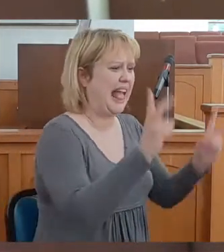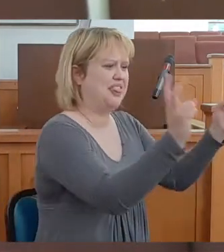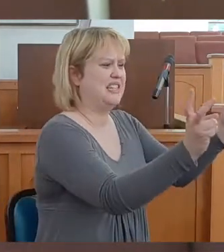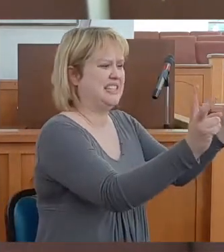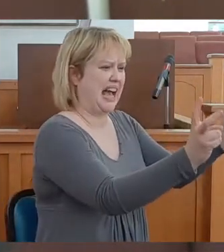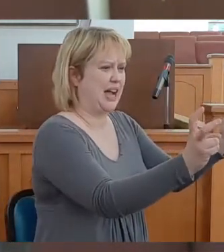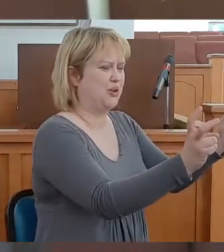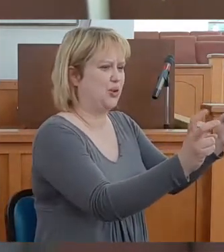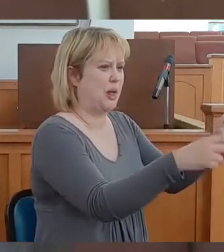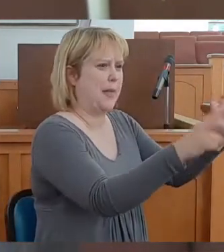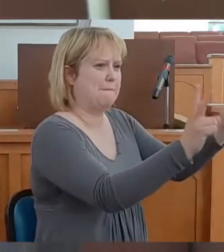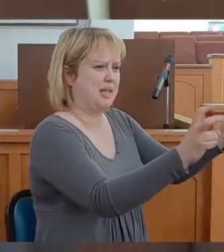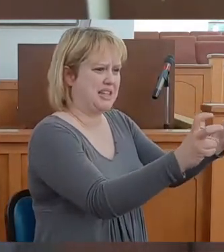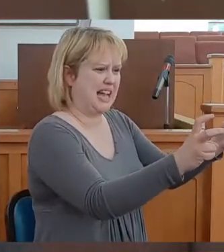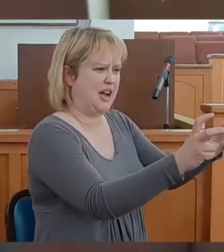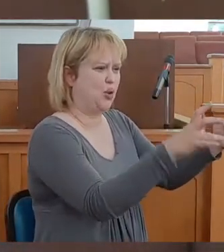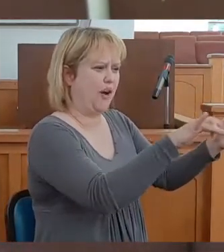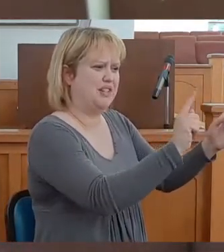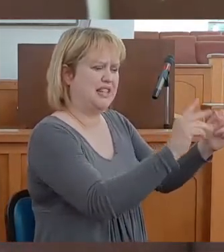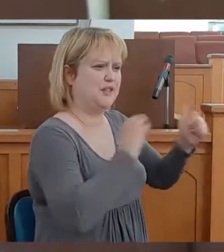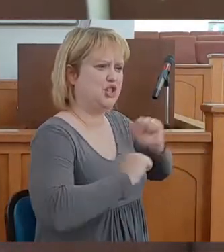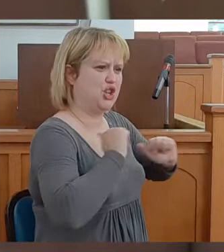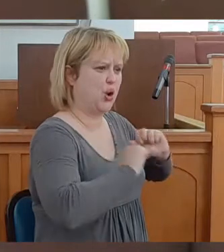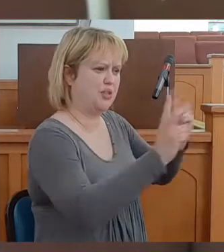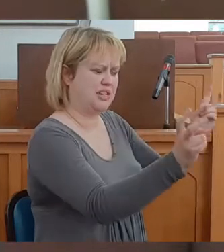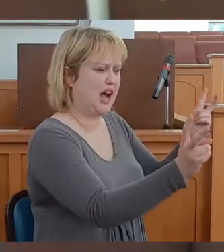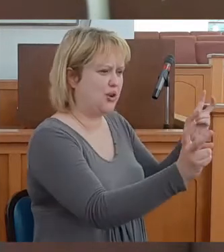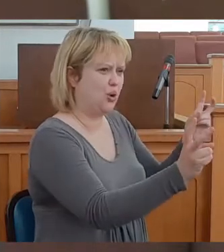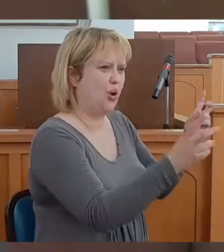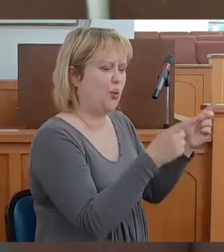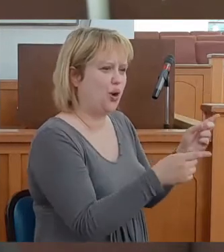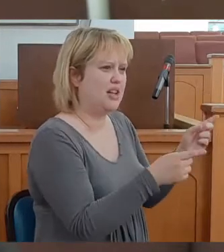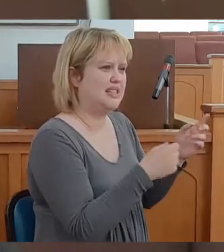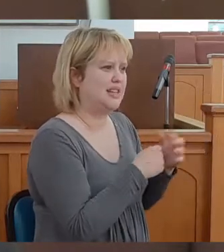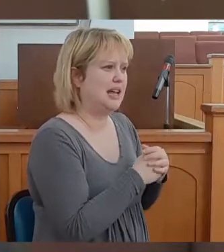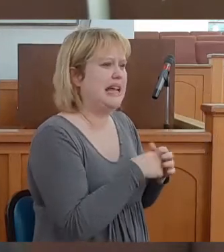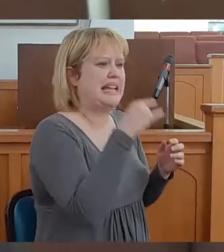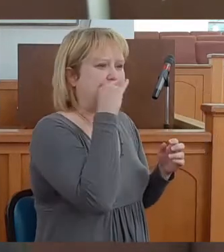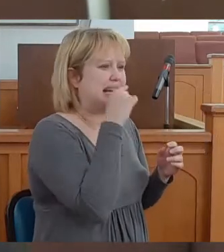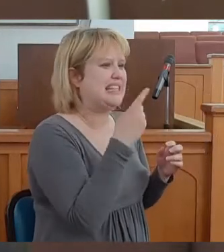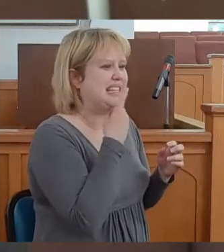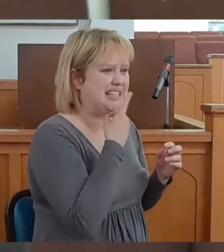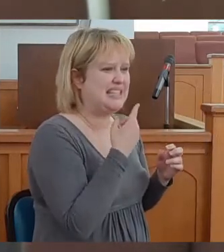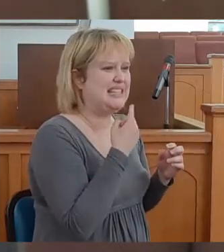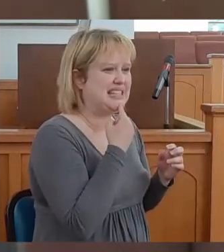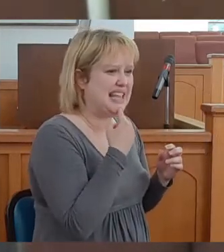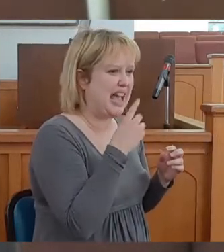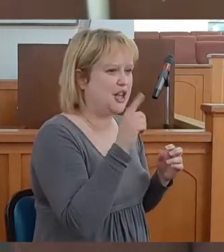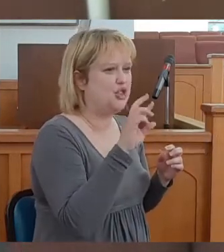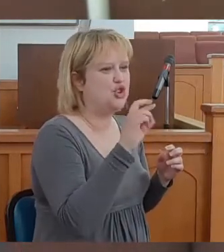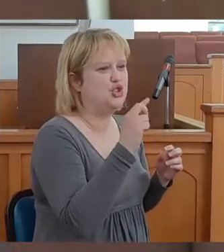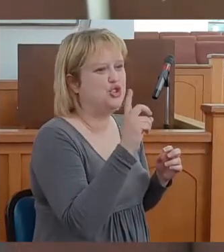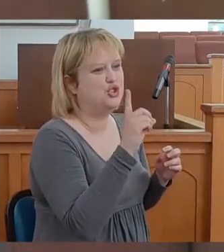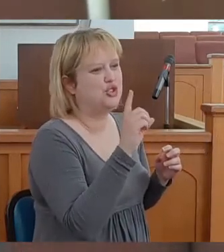title of his program was Kids Say the Darnest Things.